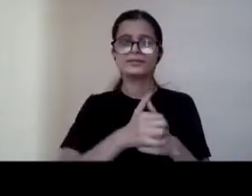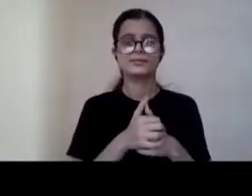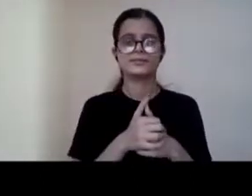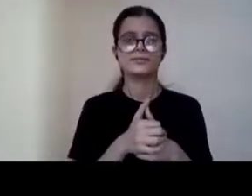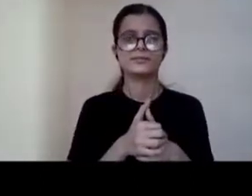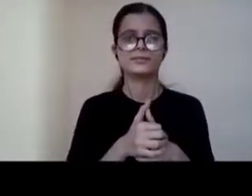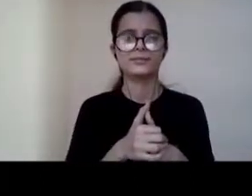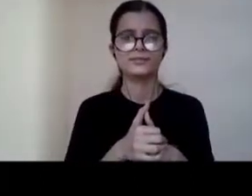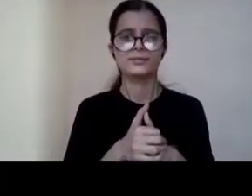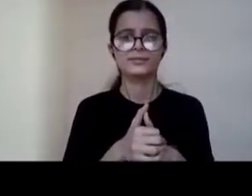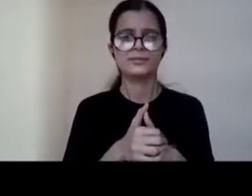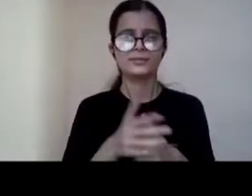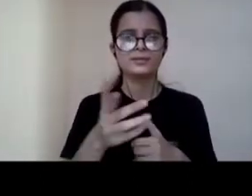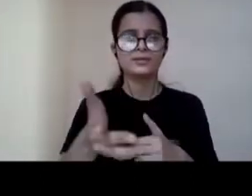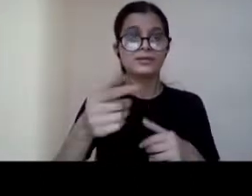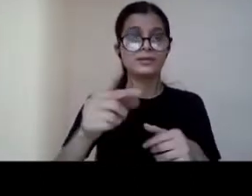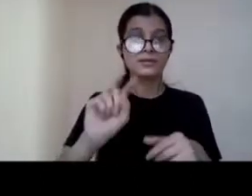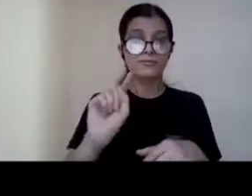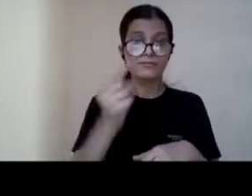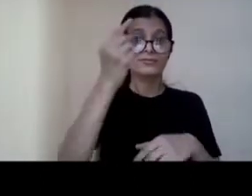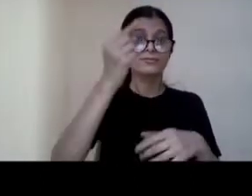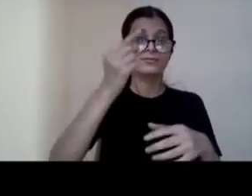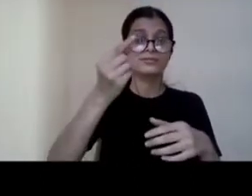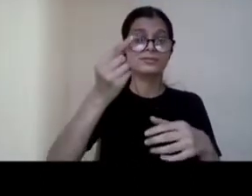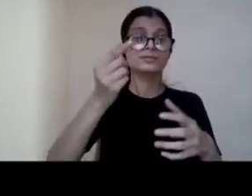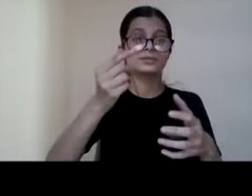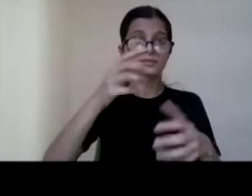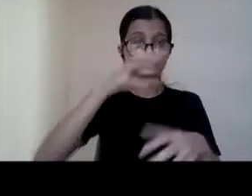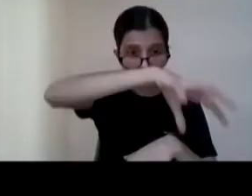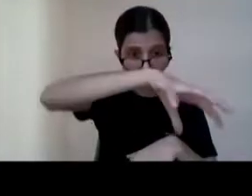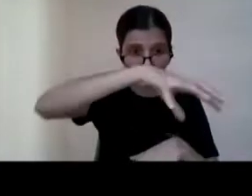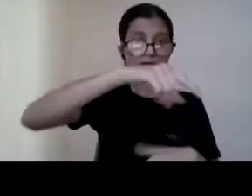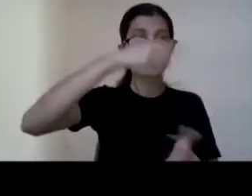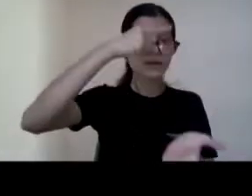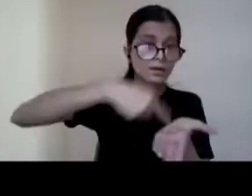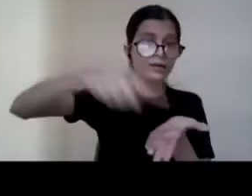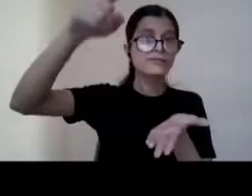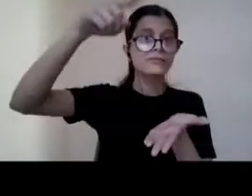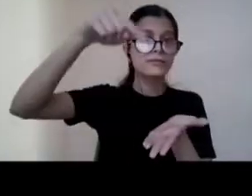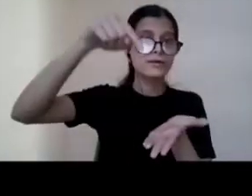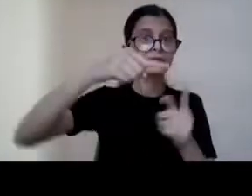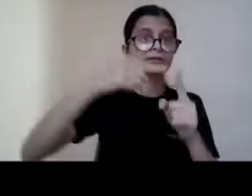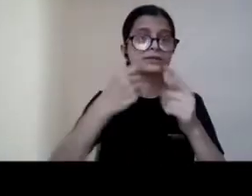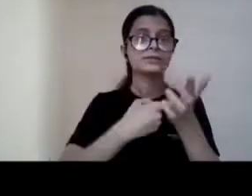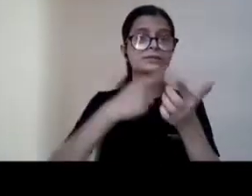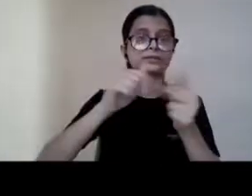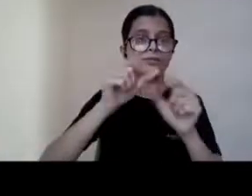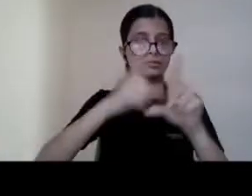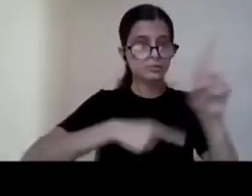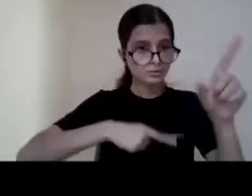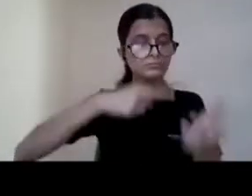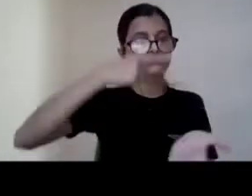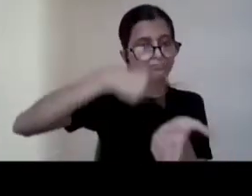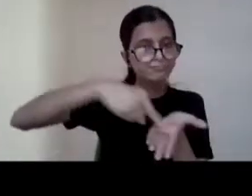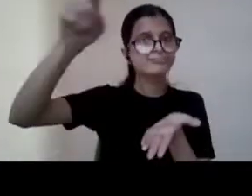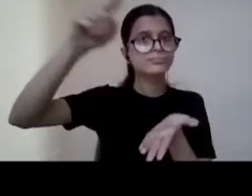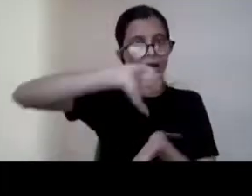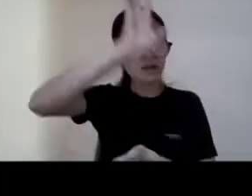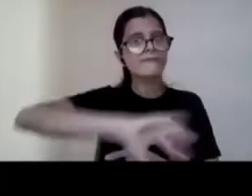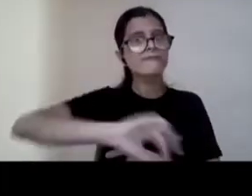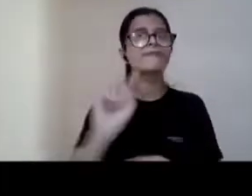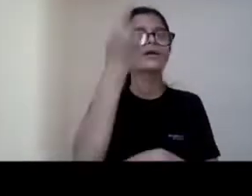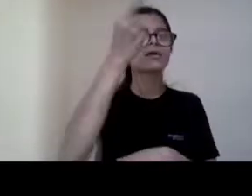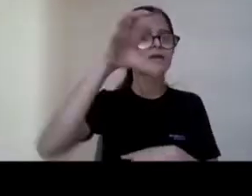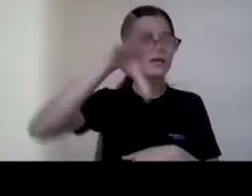india was the first country to ratify it in the world actually we were the first ones to do this ratification uh